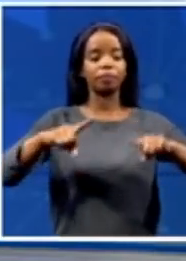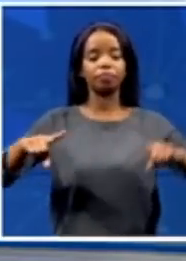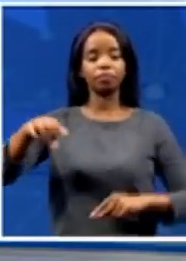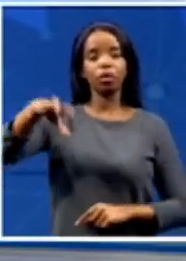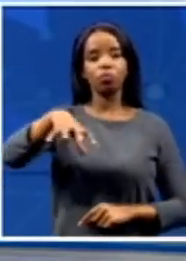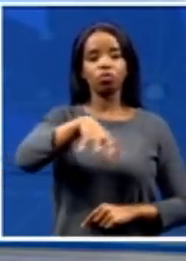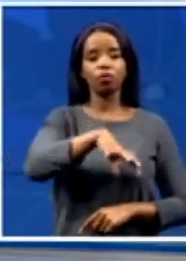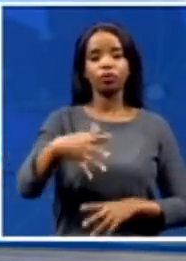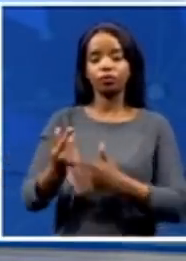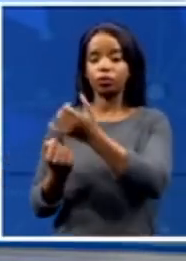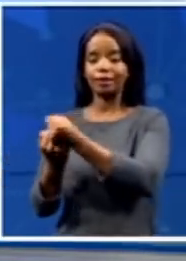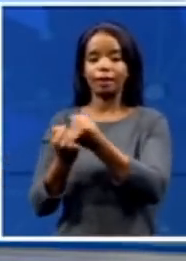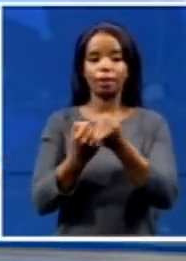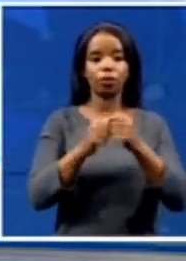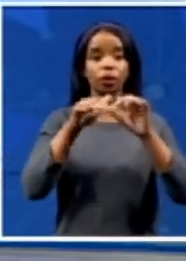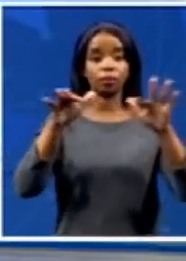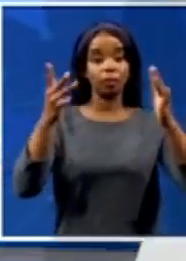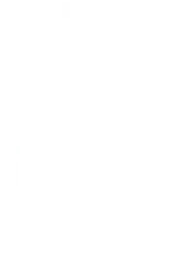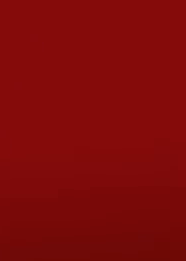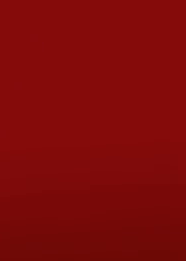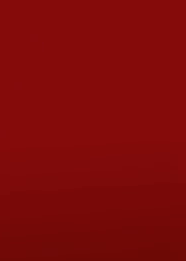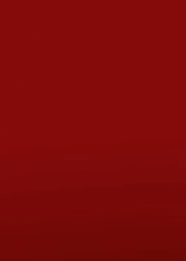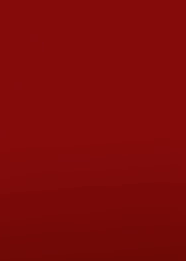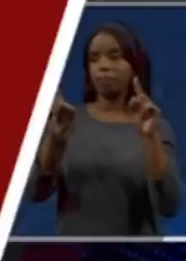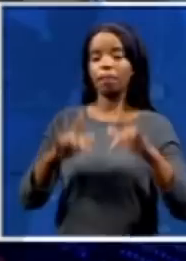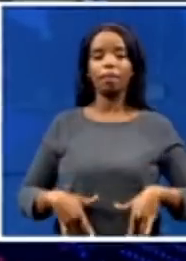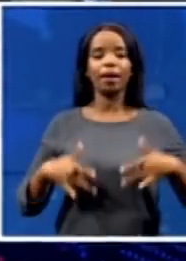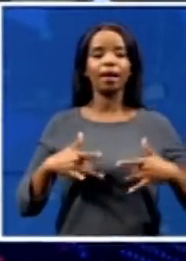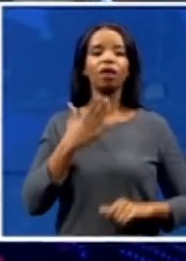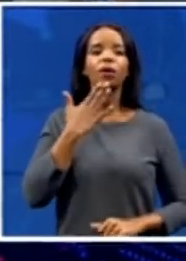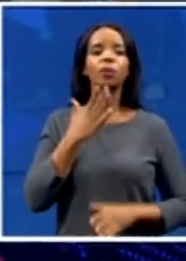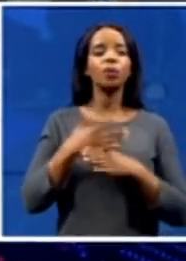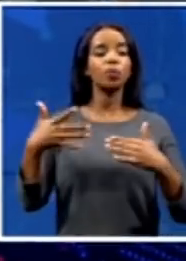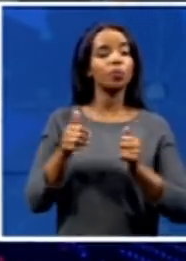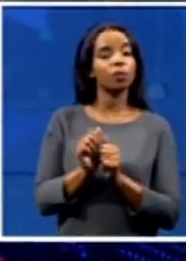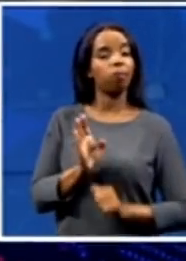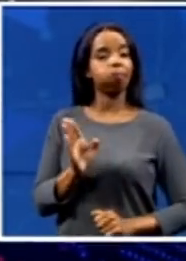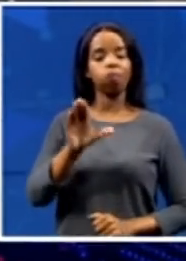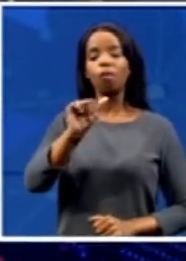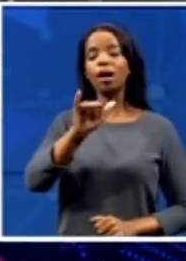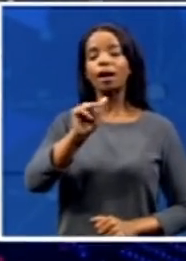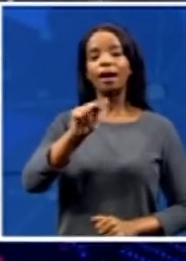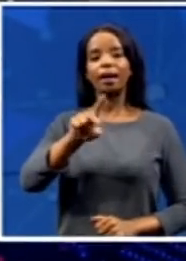this story, let's now bring in our colleague Ayanda Mklongo. Very good morning to you. Ayanda, has the president arrived?